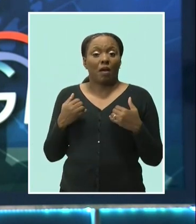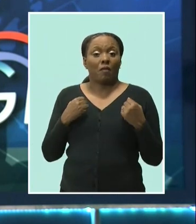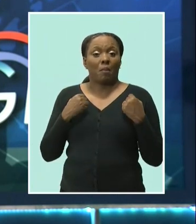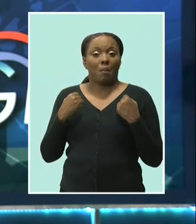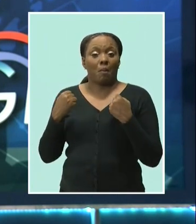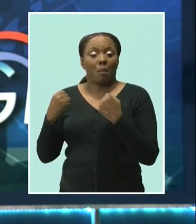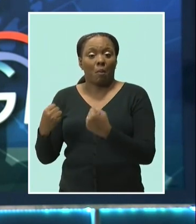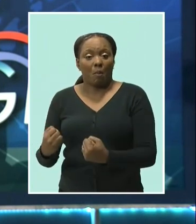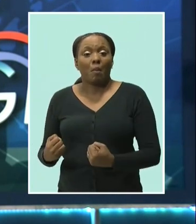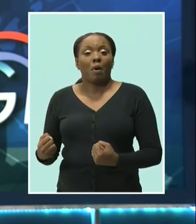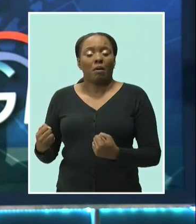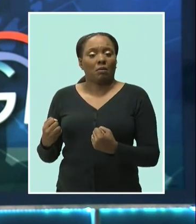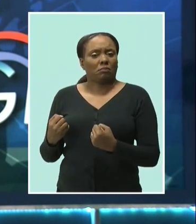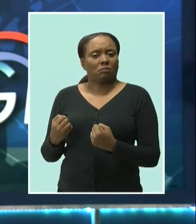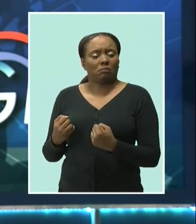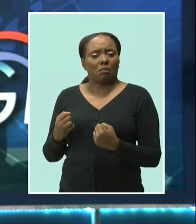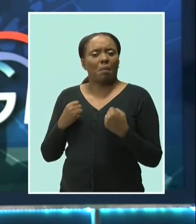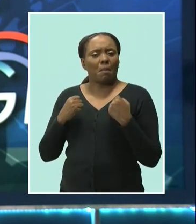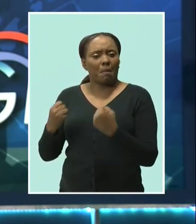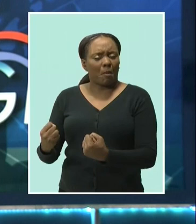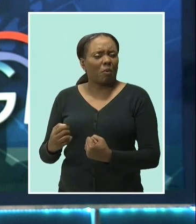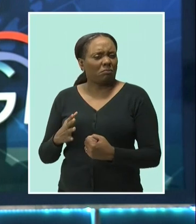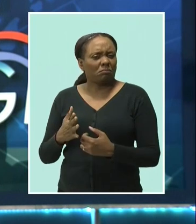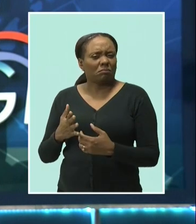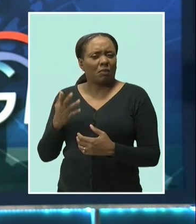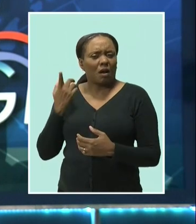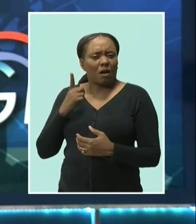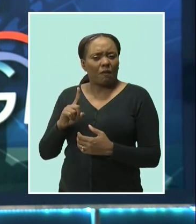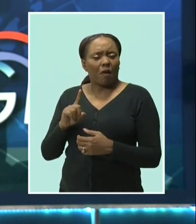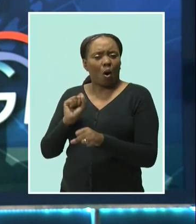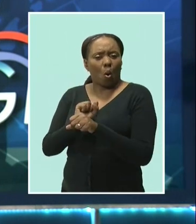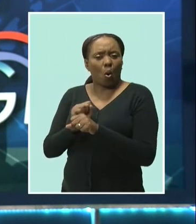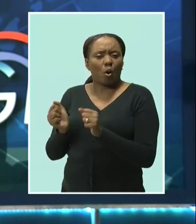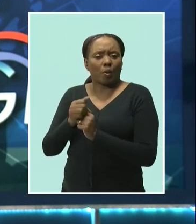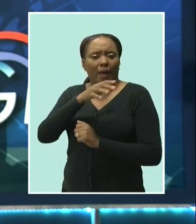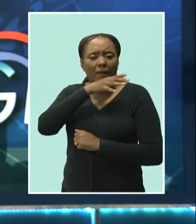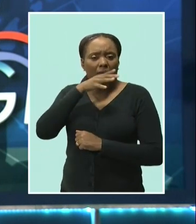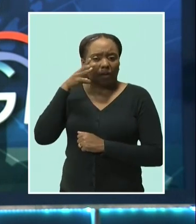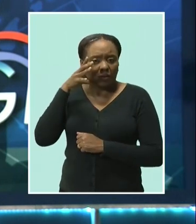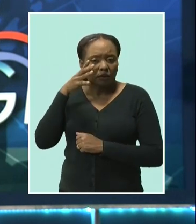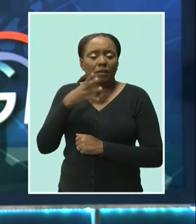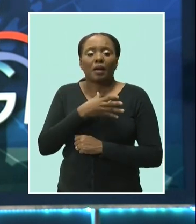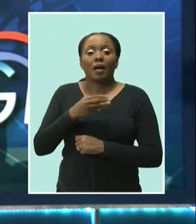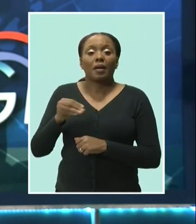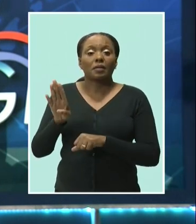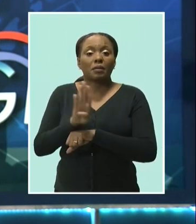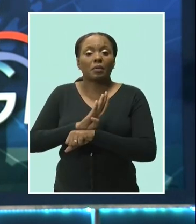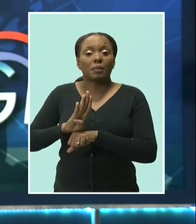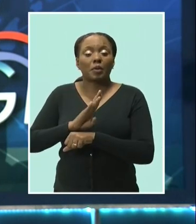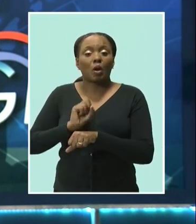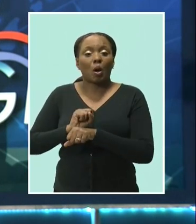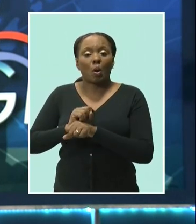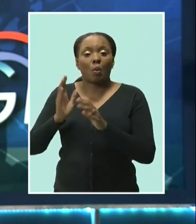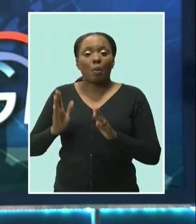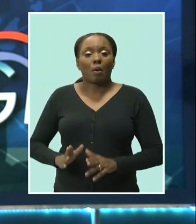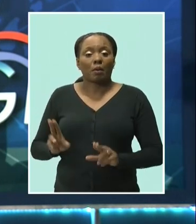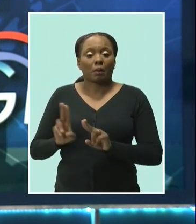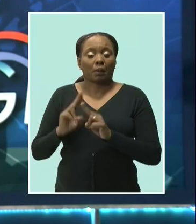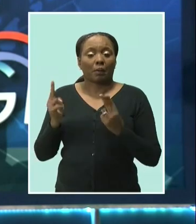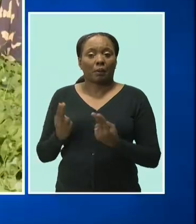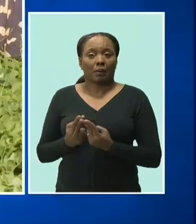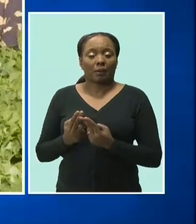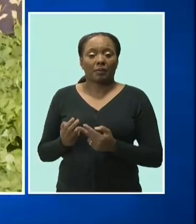ceremonies attended by officials of the Ministry of Agriculture and Food Security and the Barbados Workers Union. Trevor Thorpe was there.